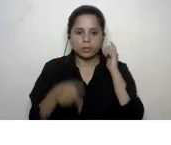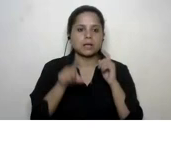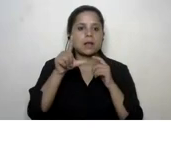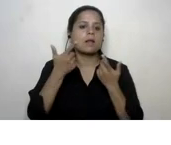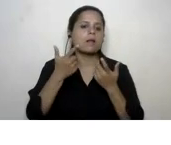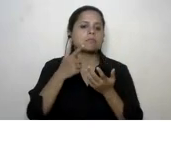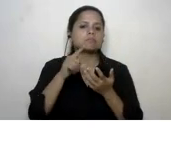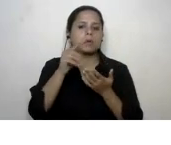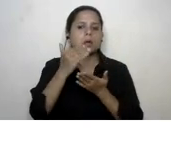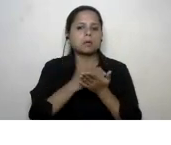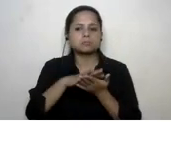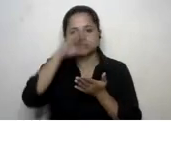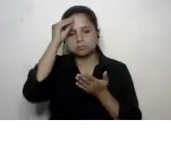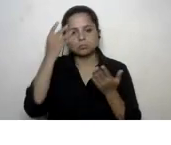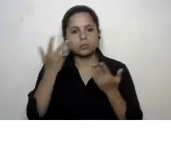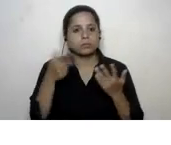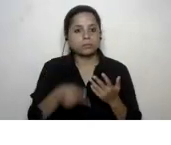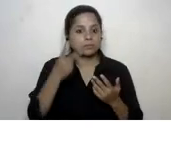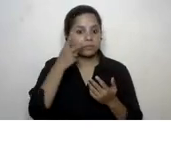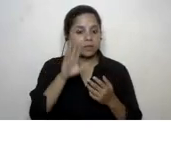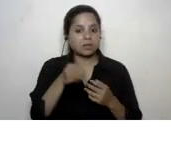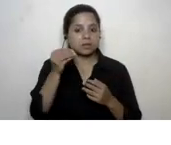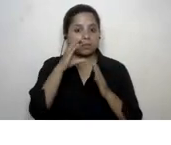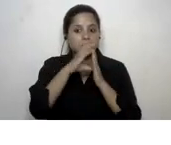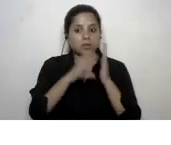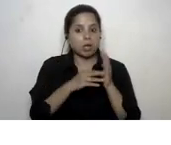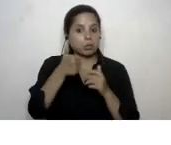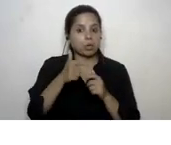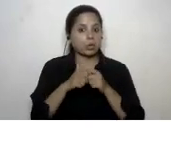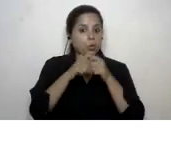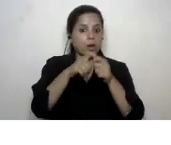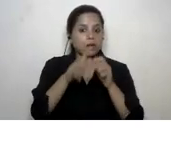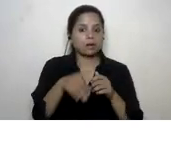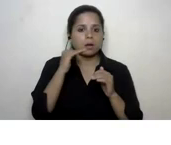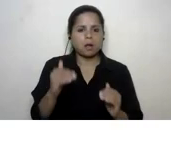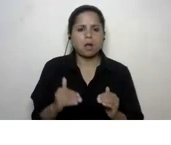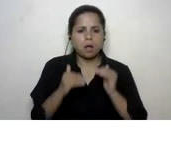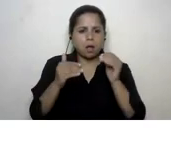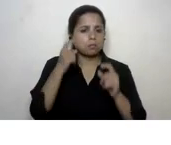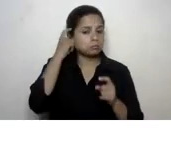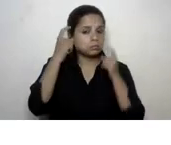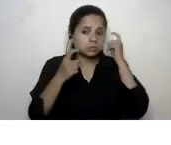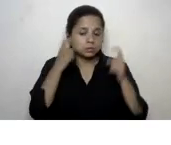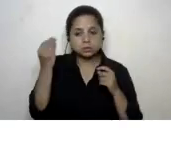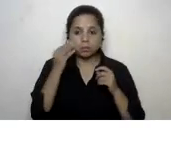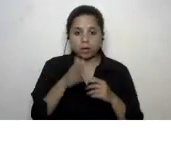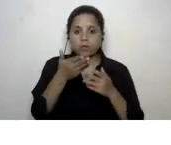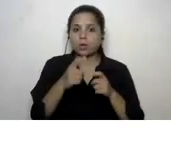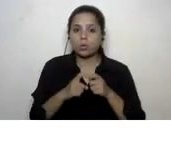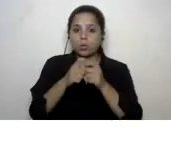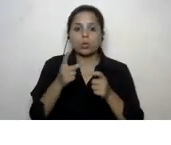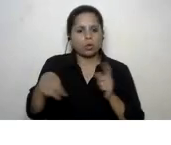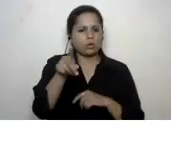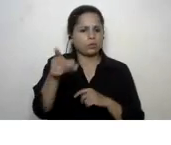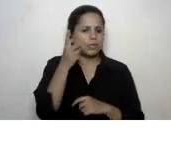already the text contains some very good questions higher order thinking skills questions so you must have